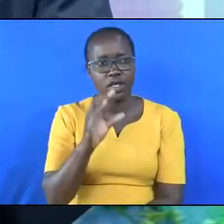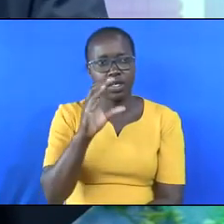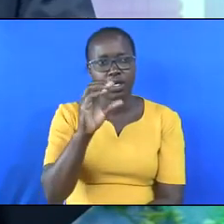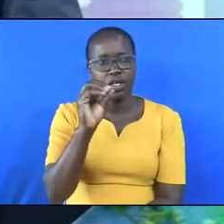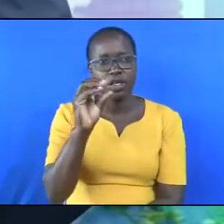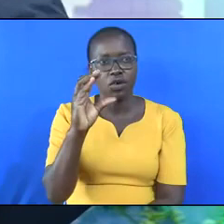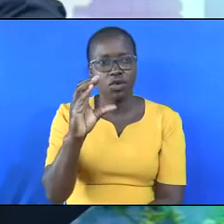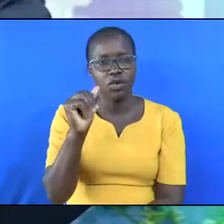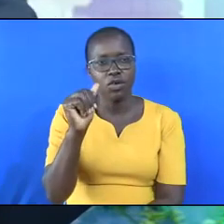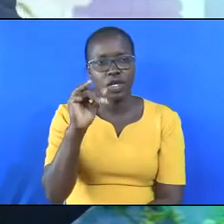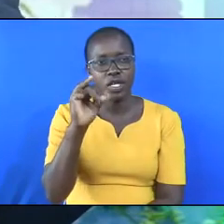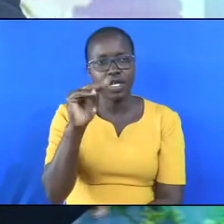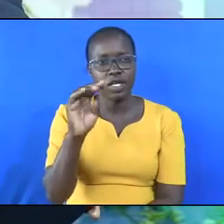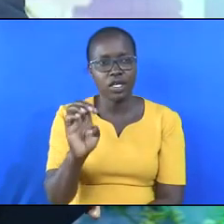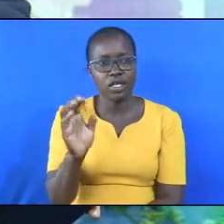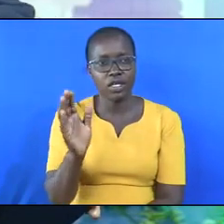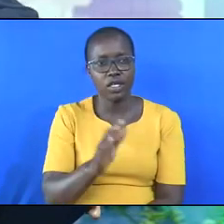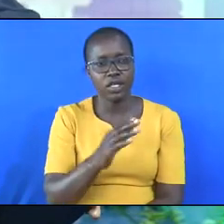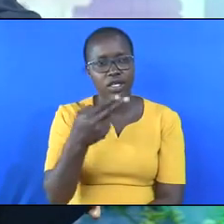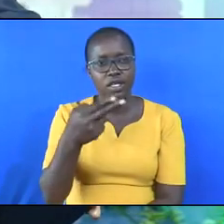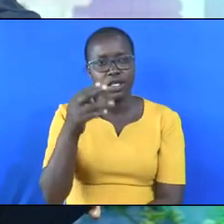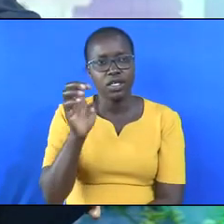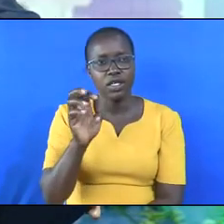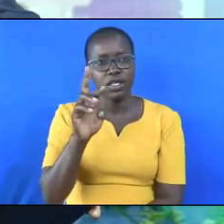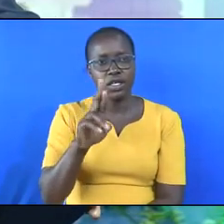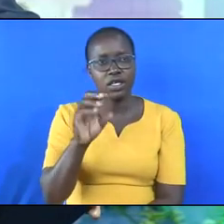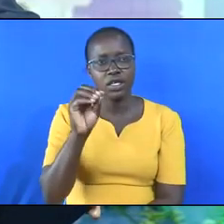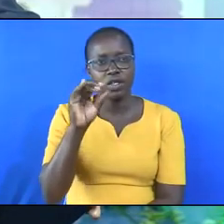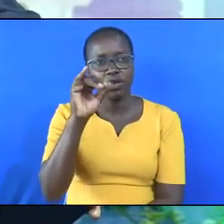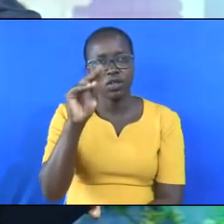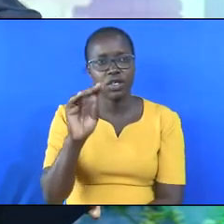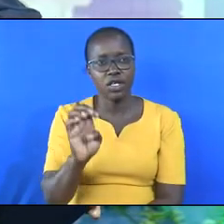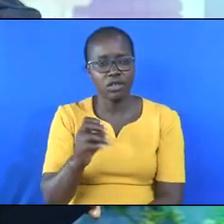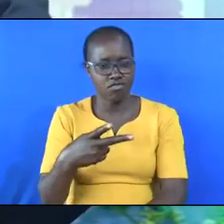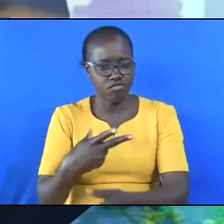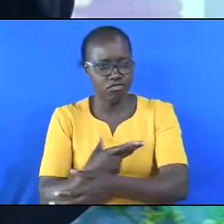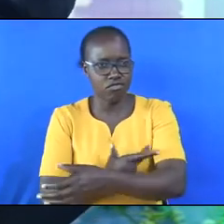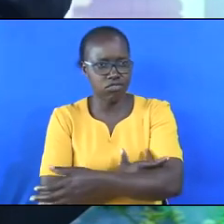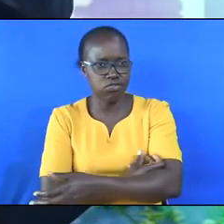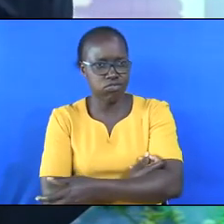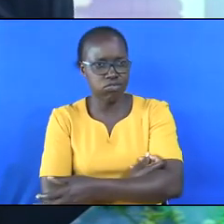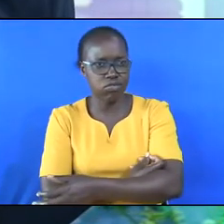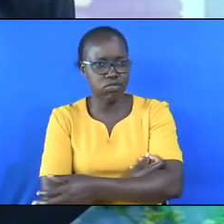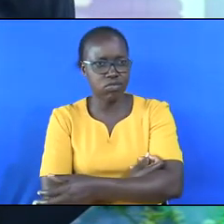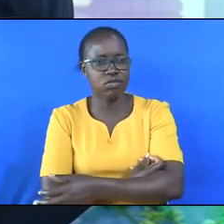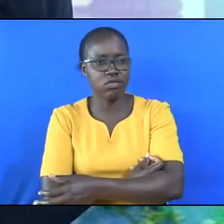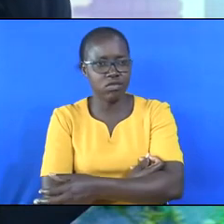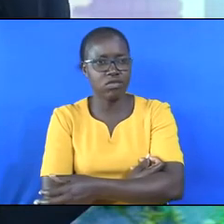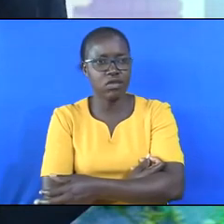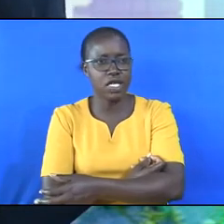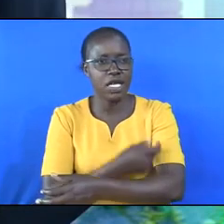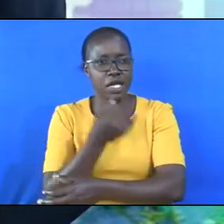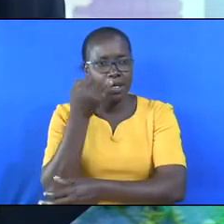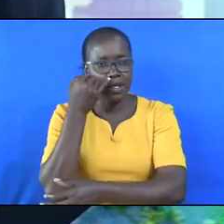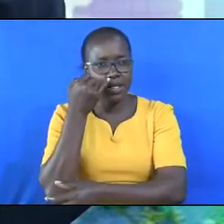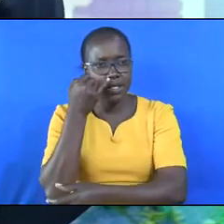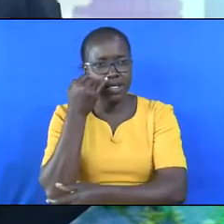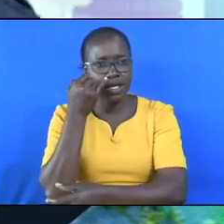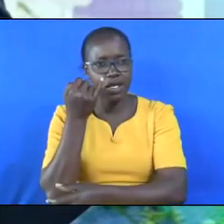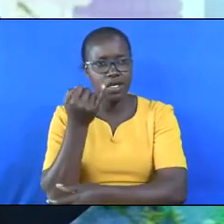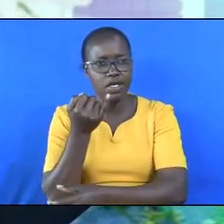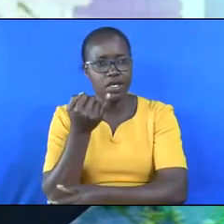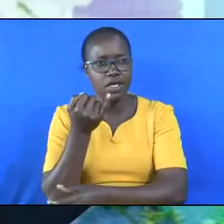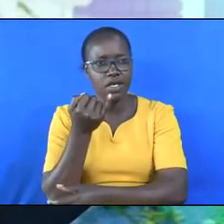How many people have lost their lives because of using drugs? But there's another drug that people use